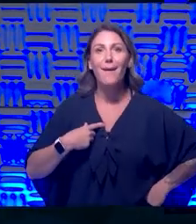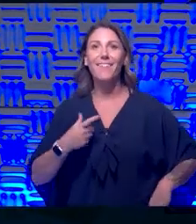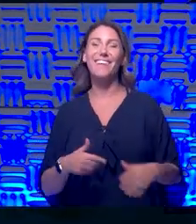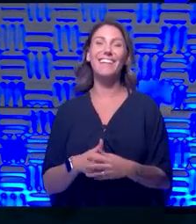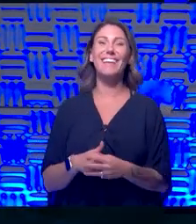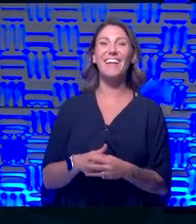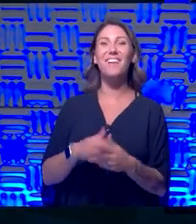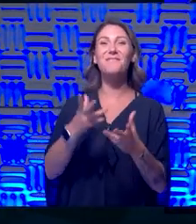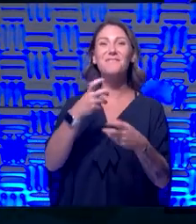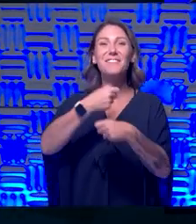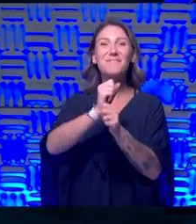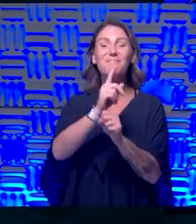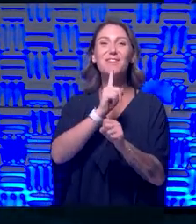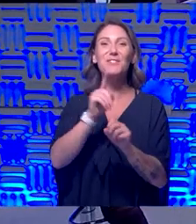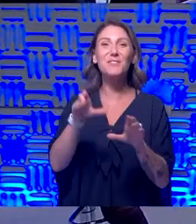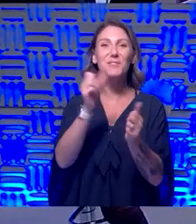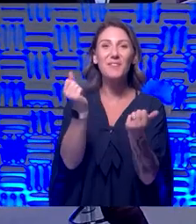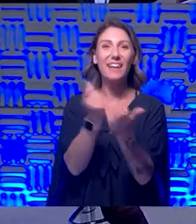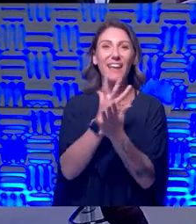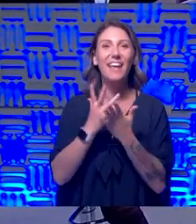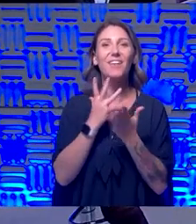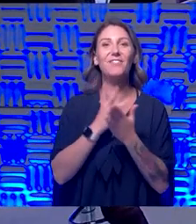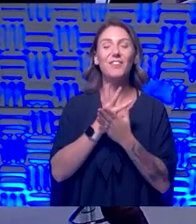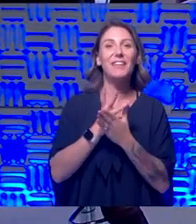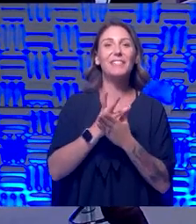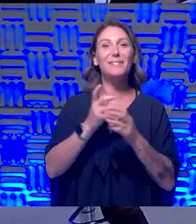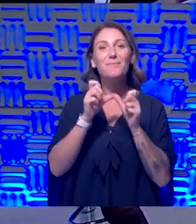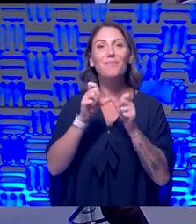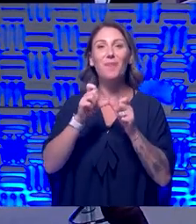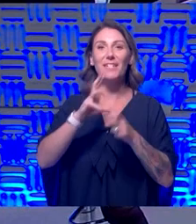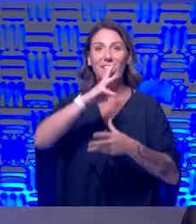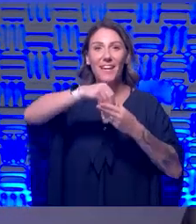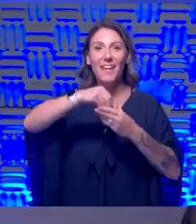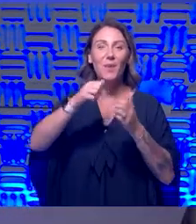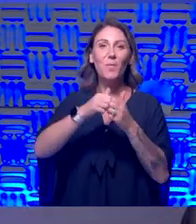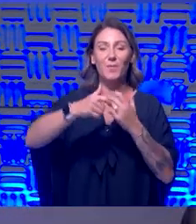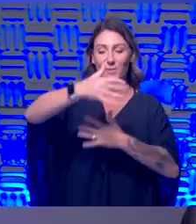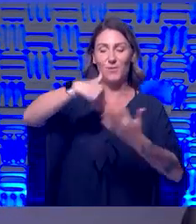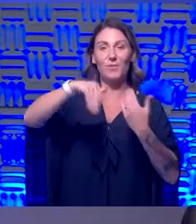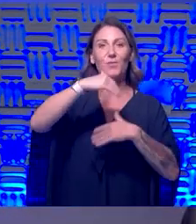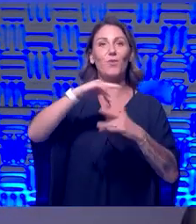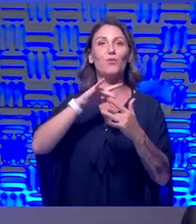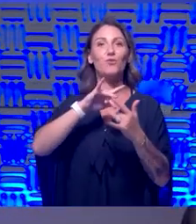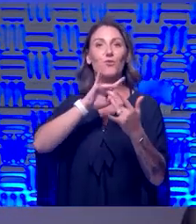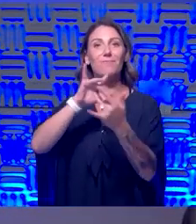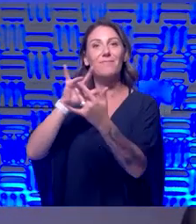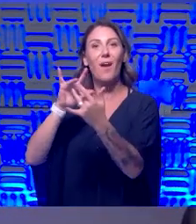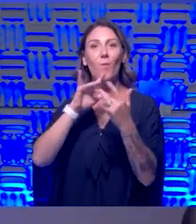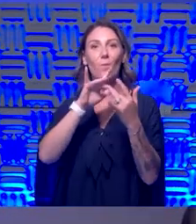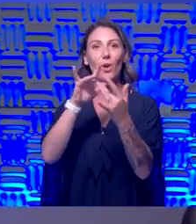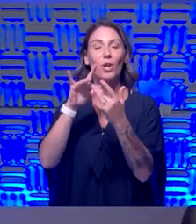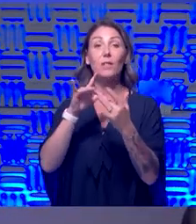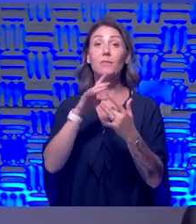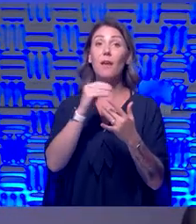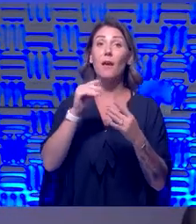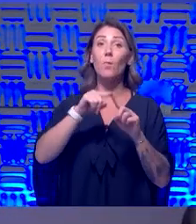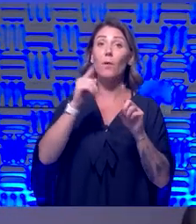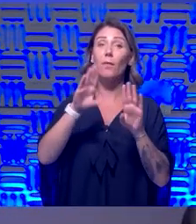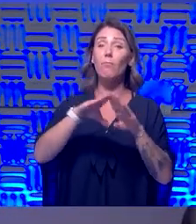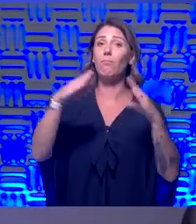making sure that we're doing all that we can to remain as engaged with our social networks that we have. I think as things are starting to open,